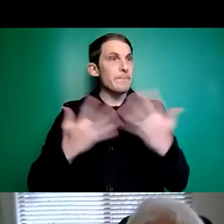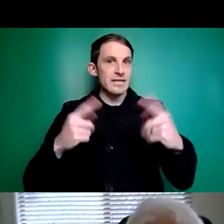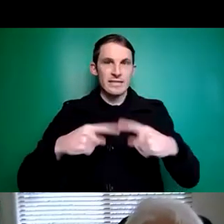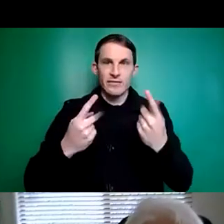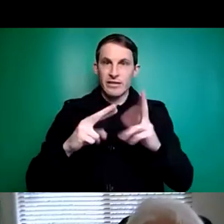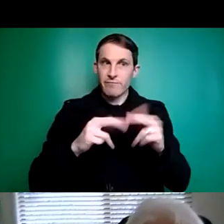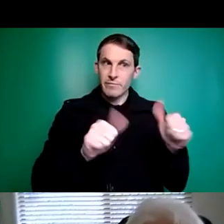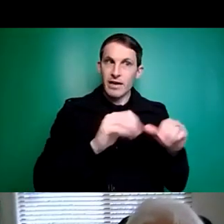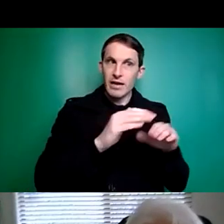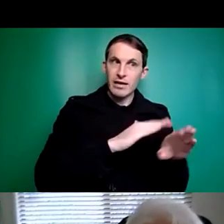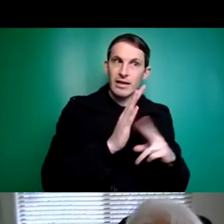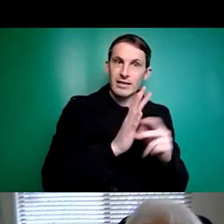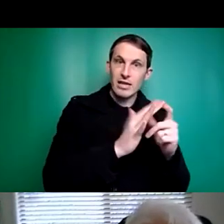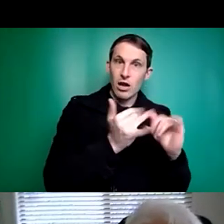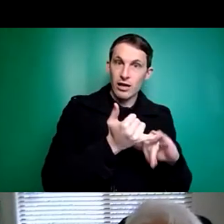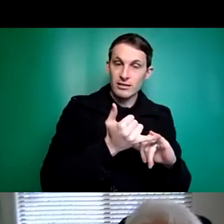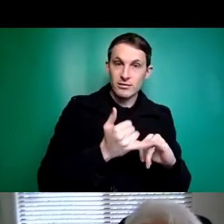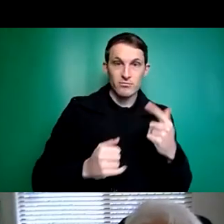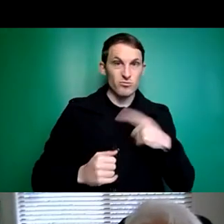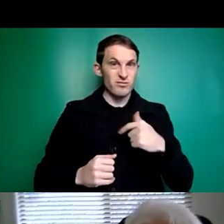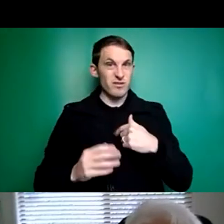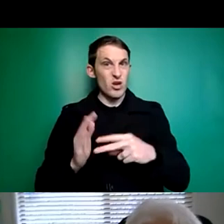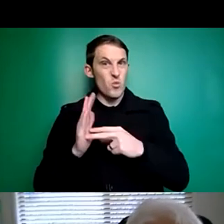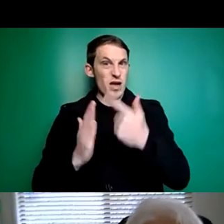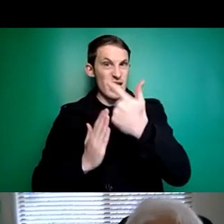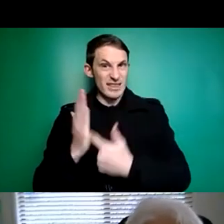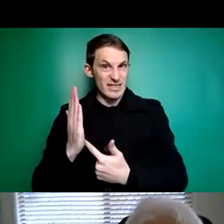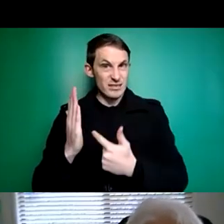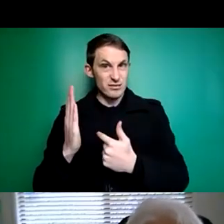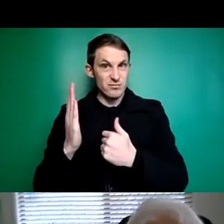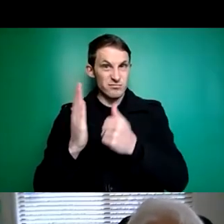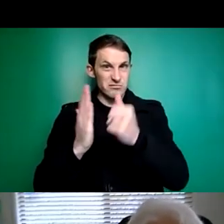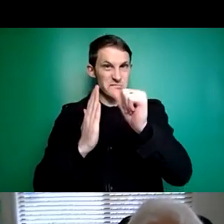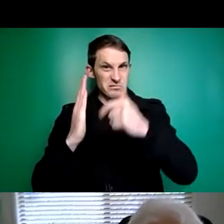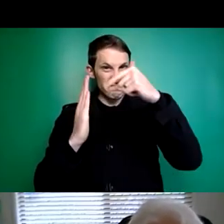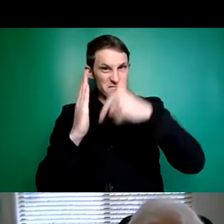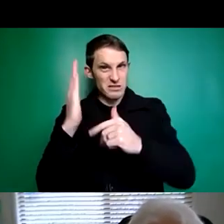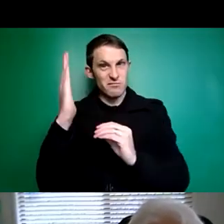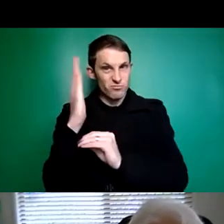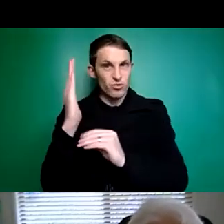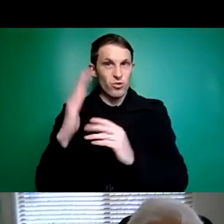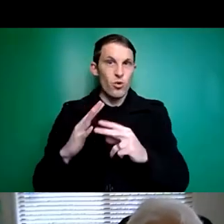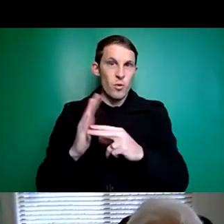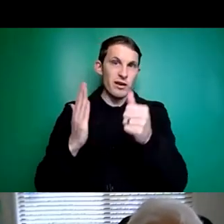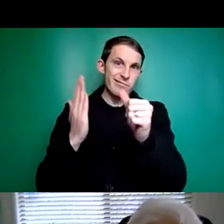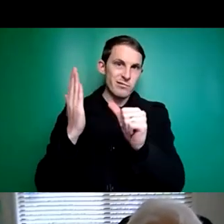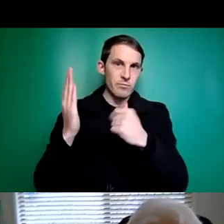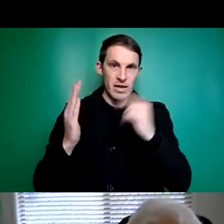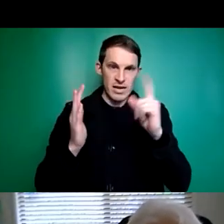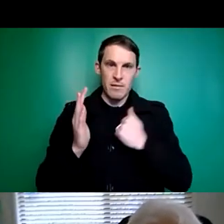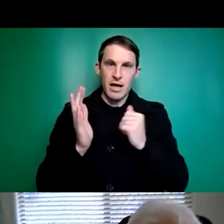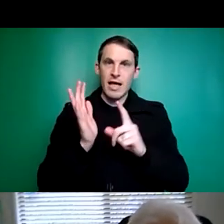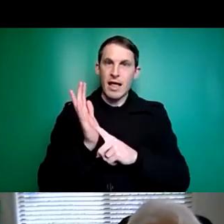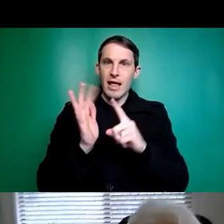been on wait lists since I was four one way or another. I'm currently getting one of my leg braces rebuilt